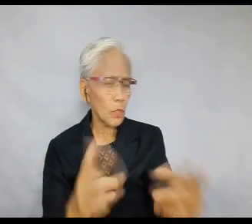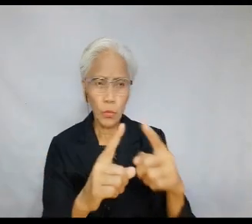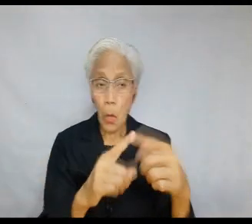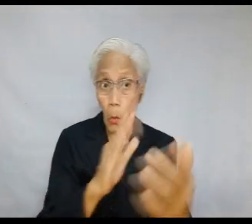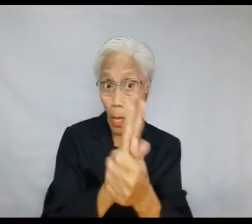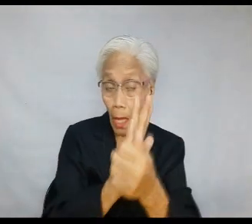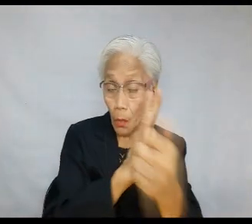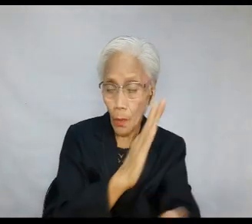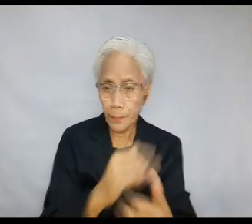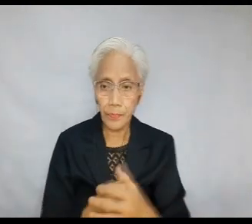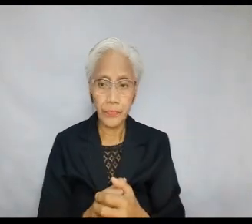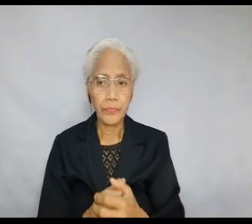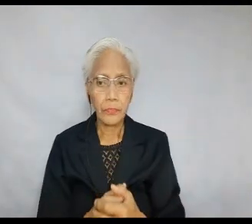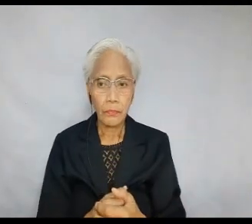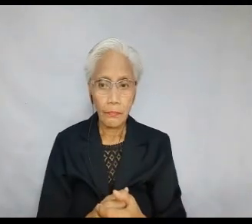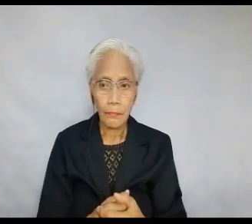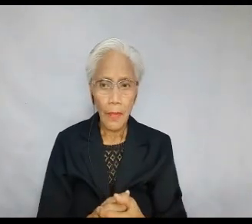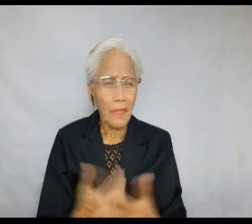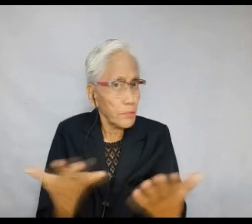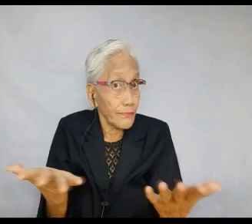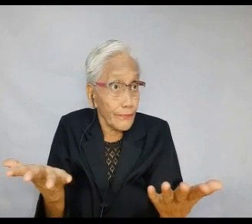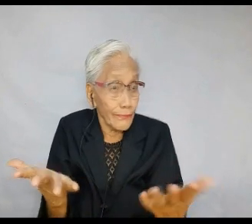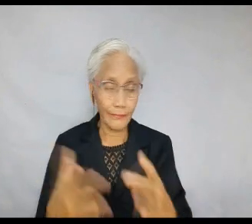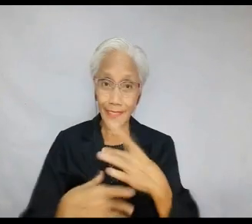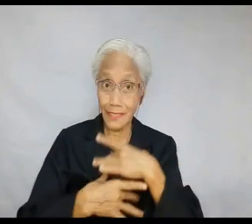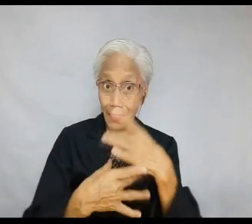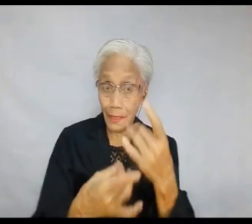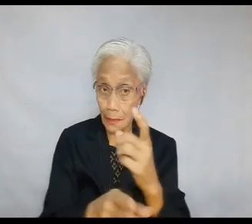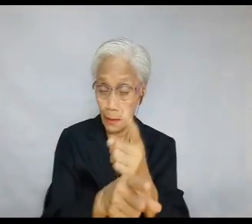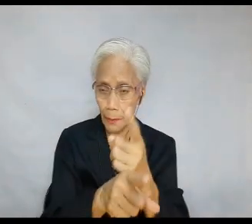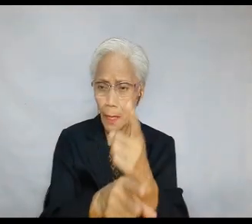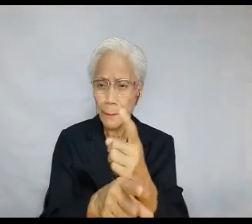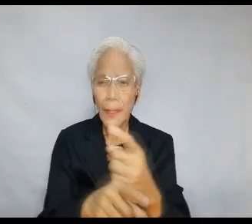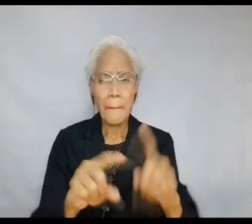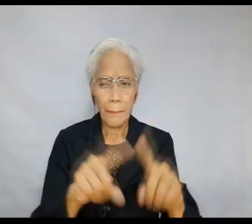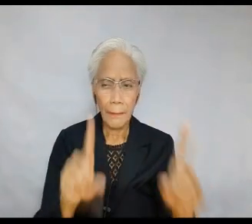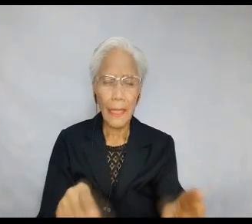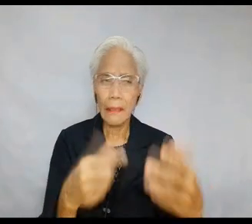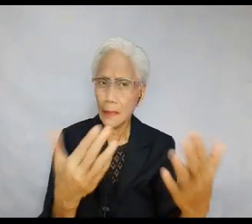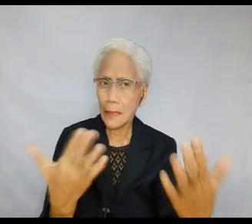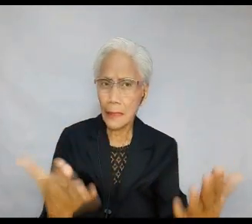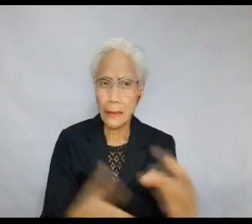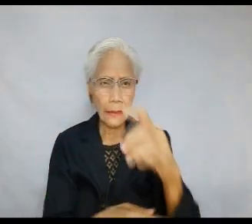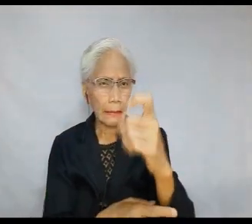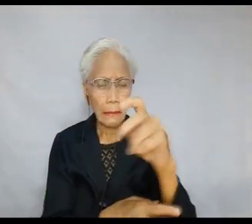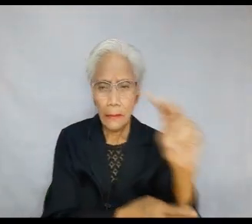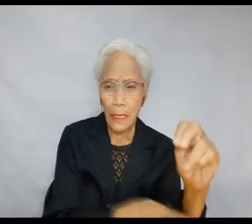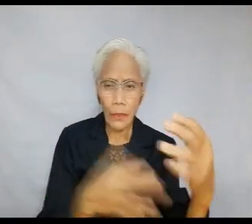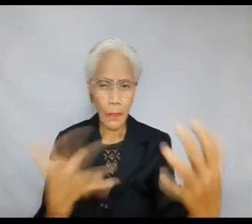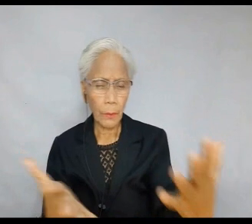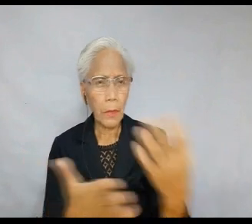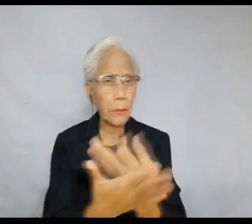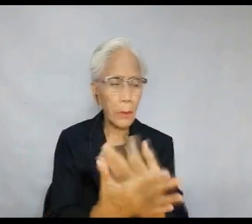Garnemois, with roots from garnir, meaning to equip. Hmm, interesting, right? Hence, in this lecture